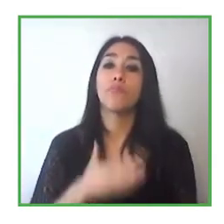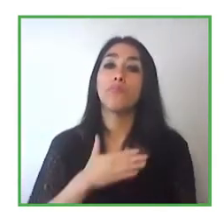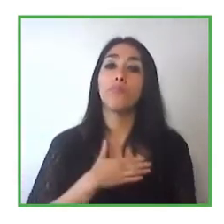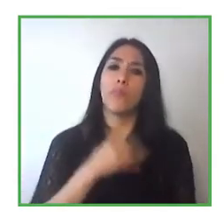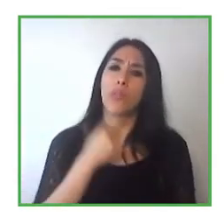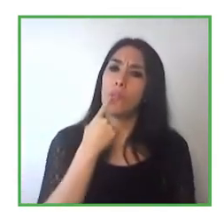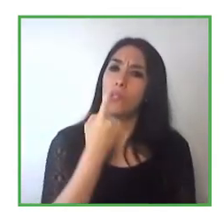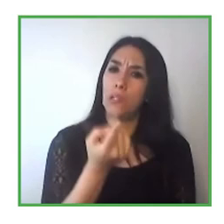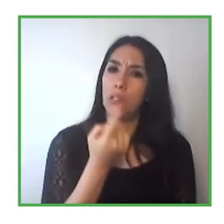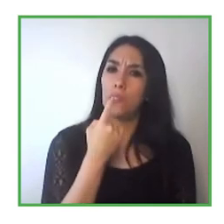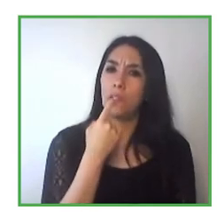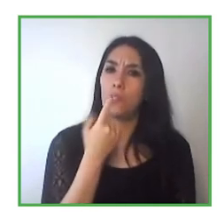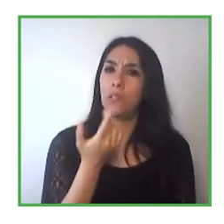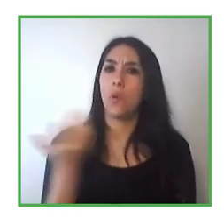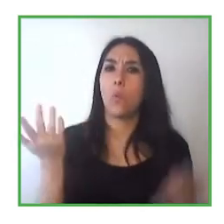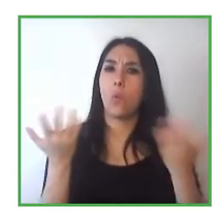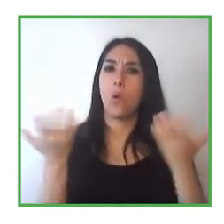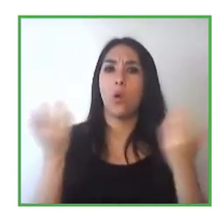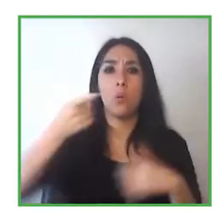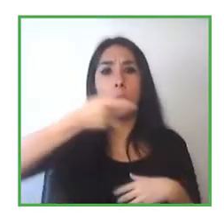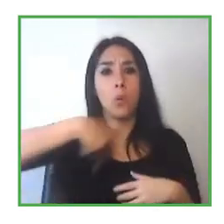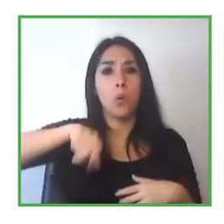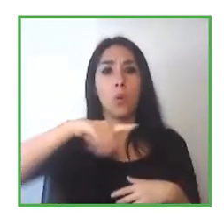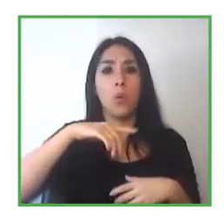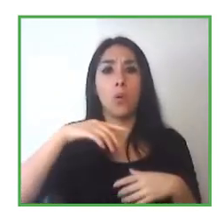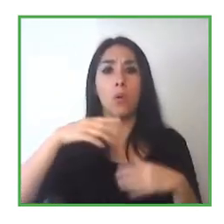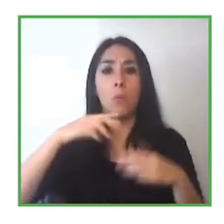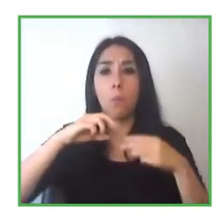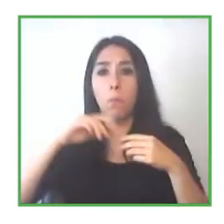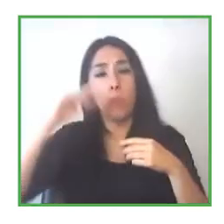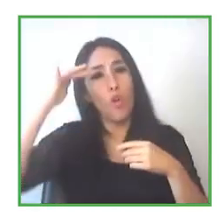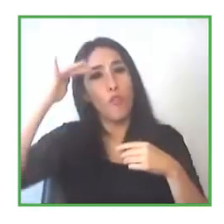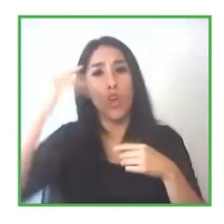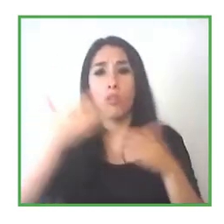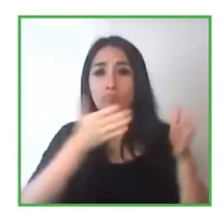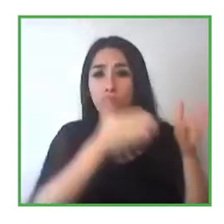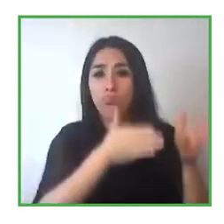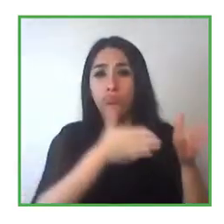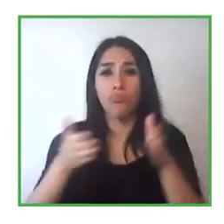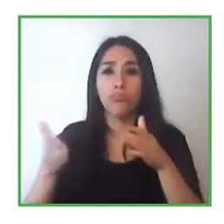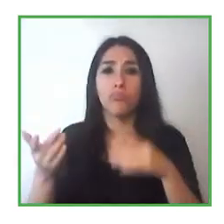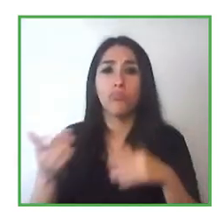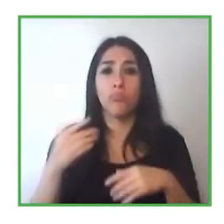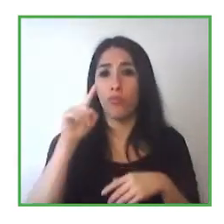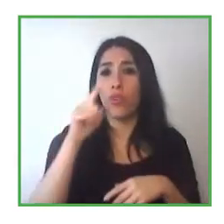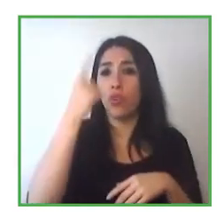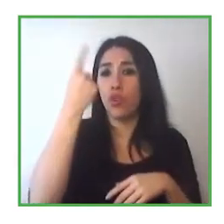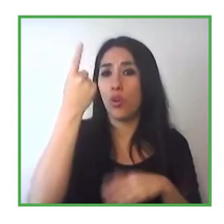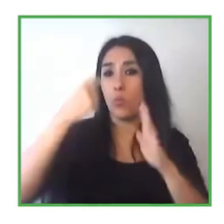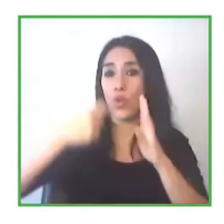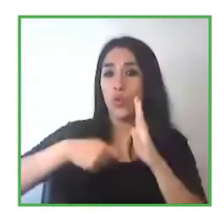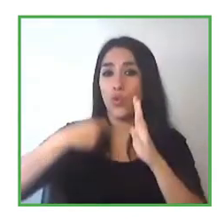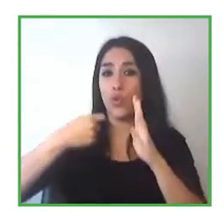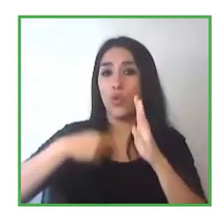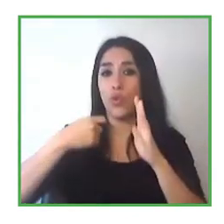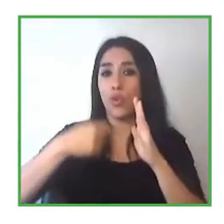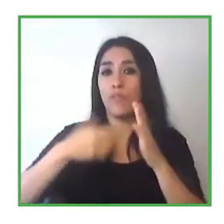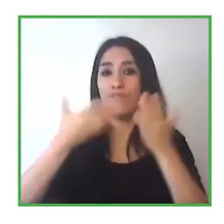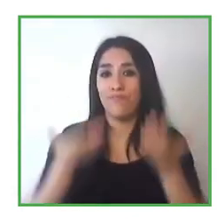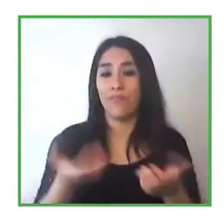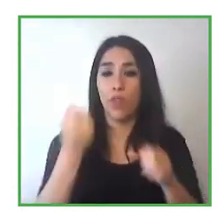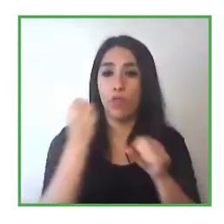so the methodology is important we need to understand that the incorpora program wants to offer a solution we need to